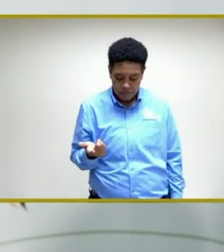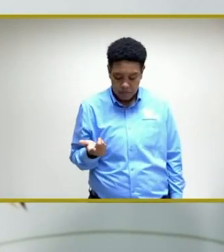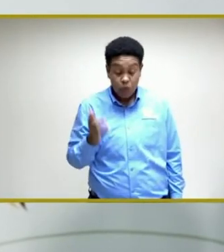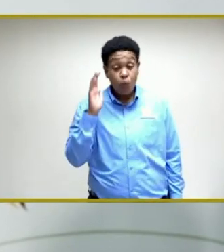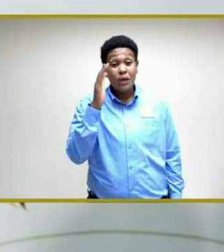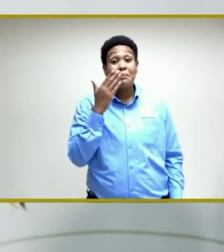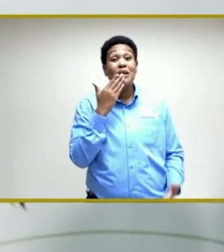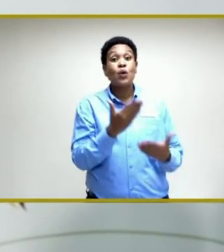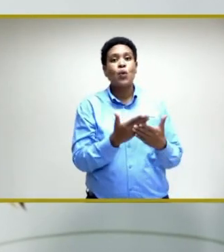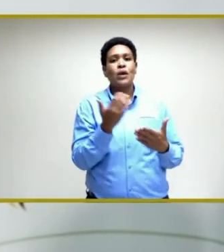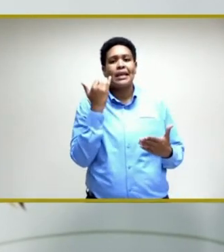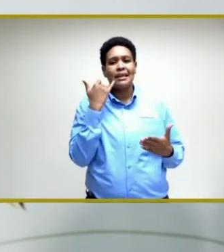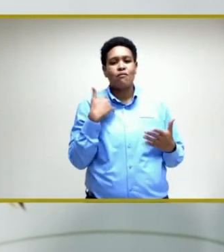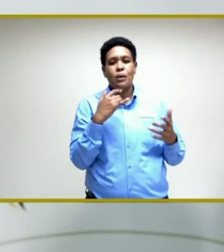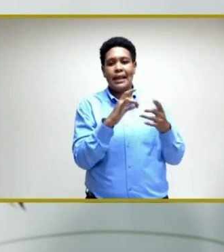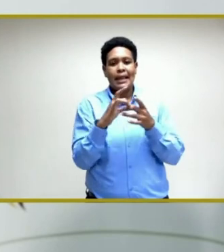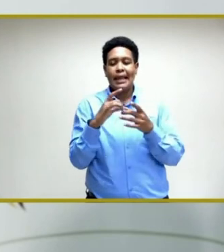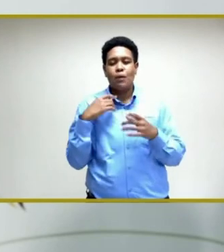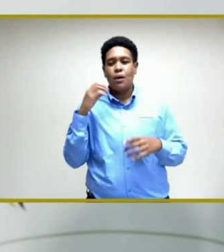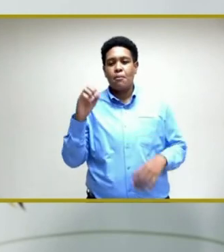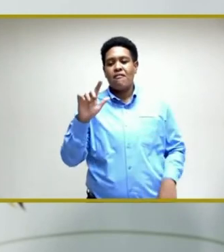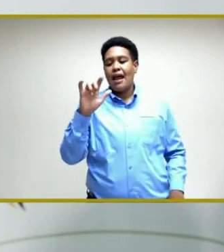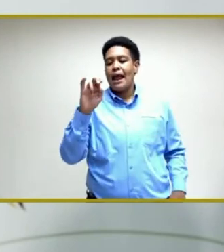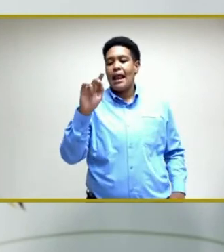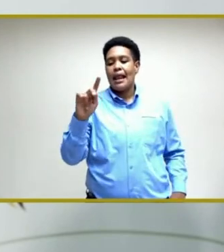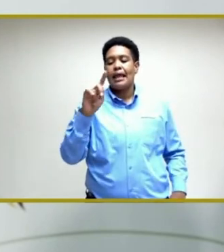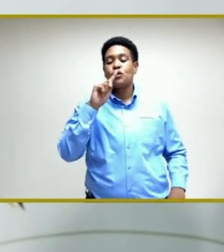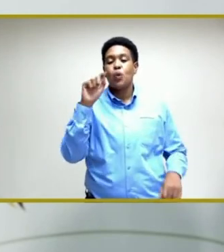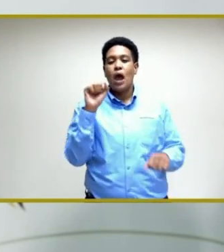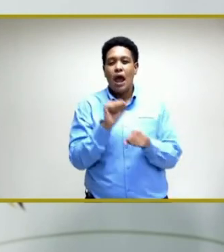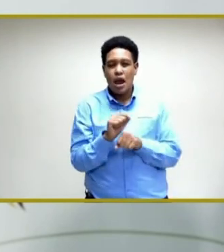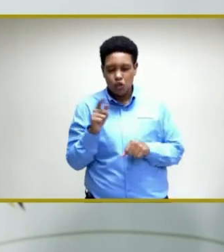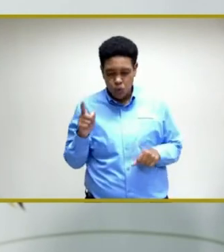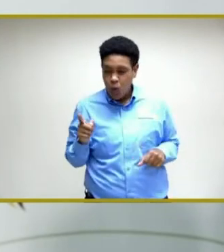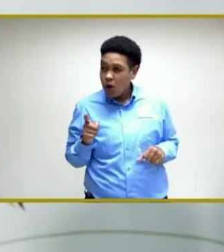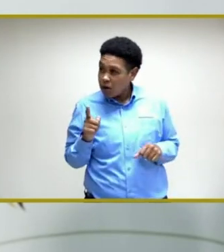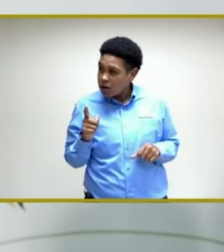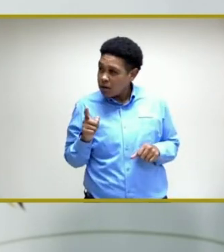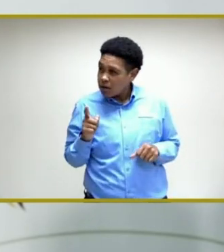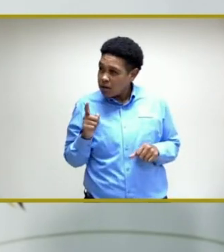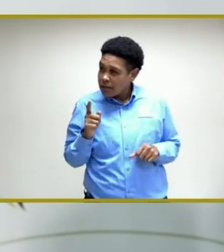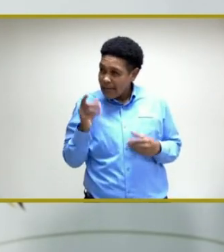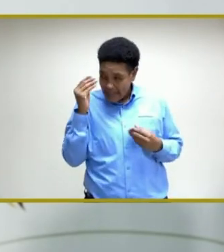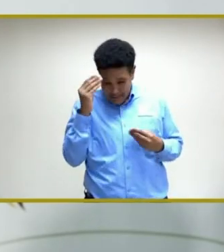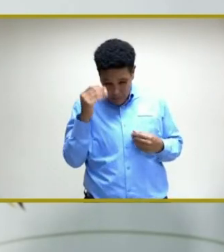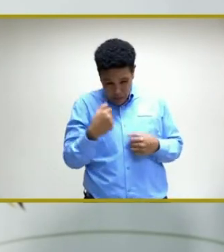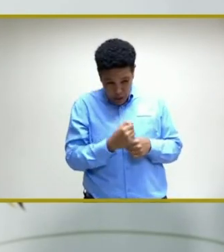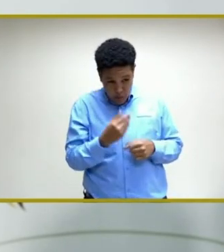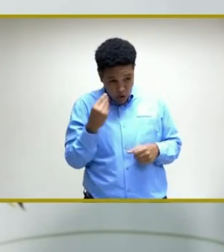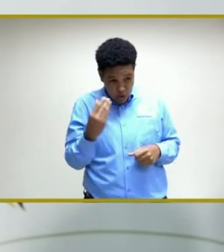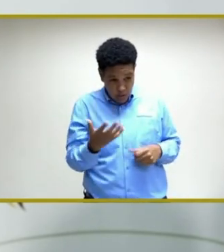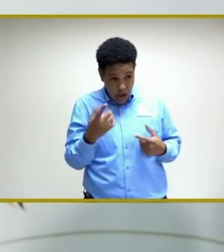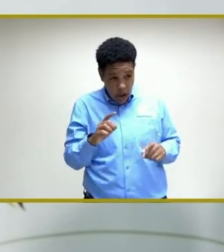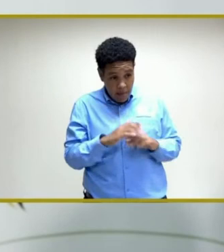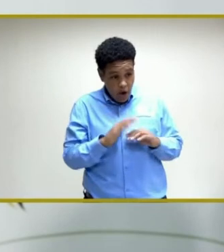link, we can provide a link to the actual product information on our website. It is there